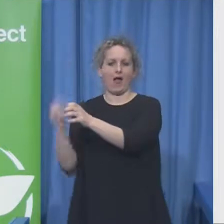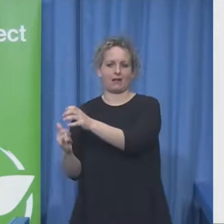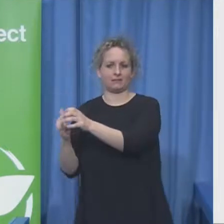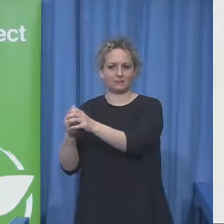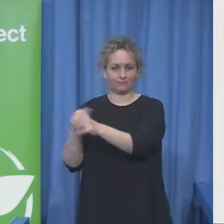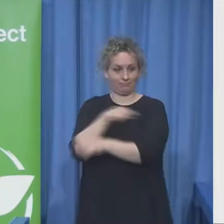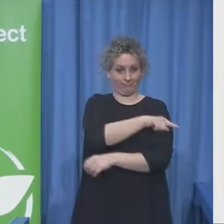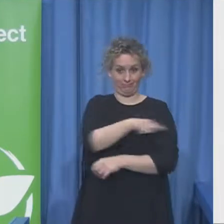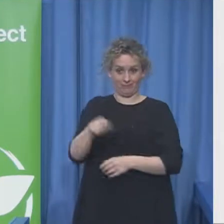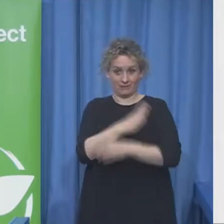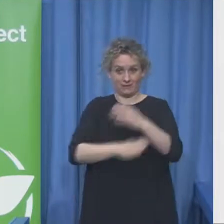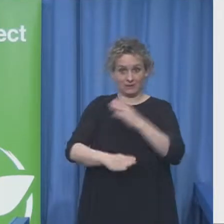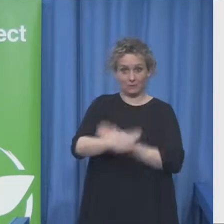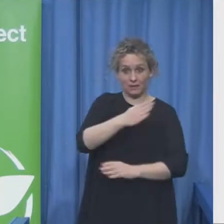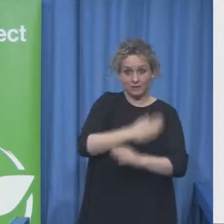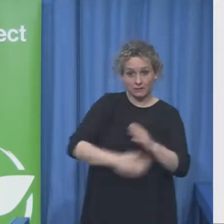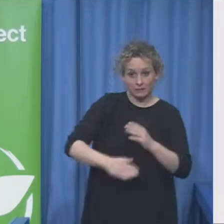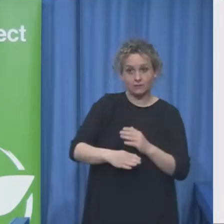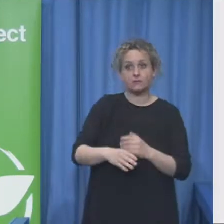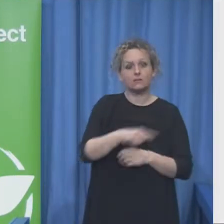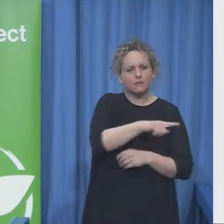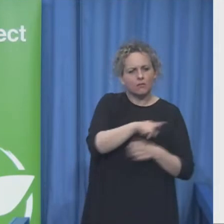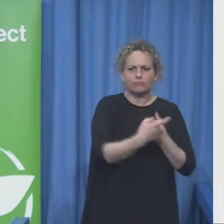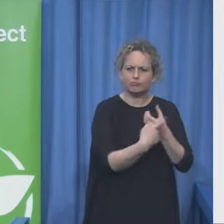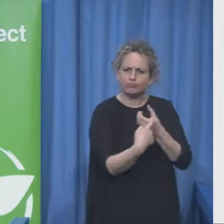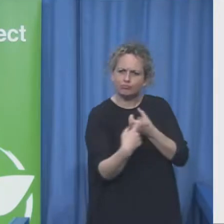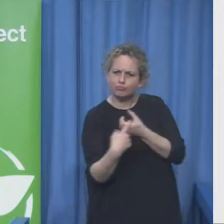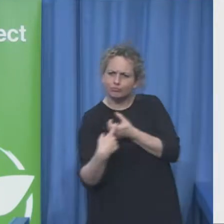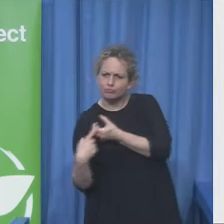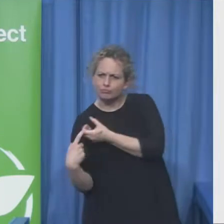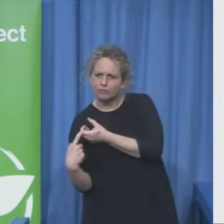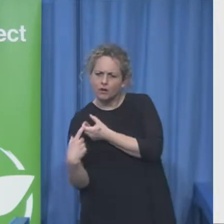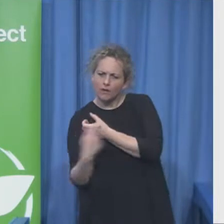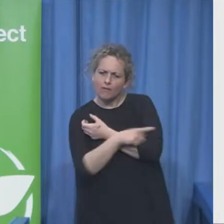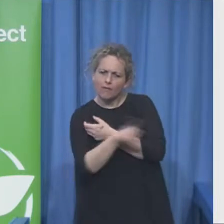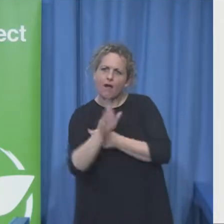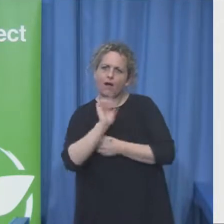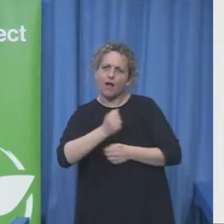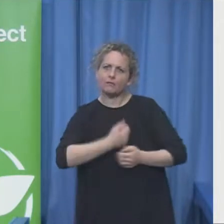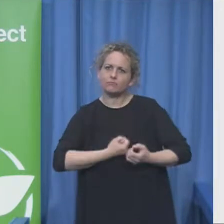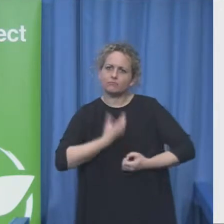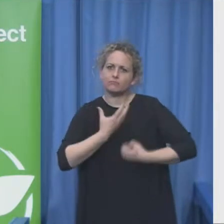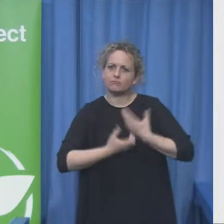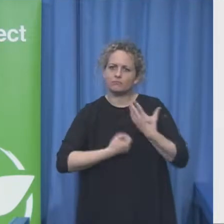participants in an environment that meets their needs that's inclusive and accessible